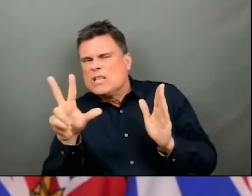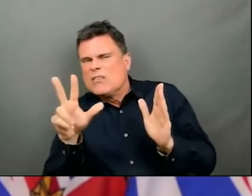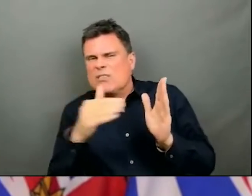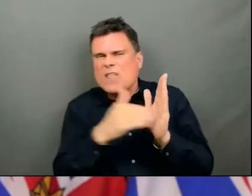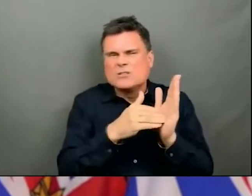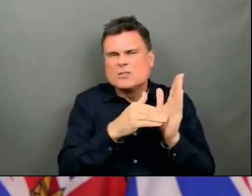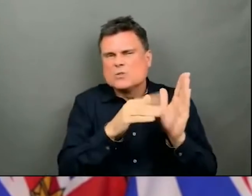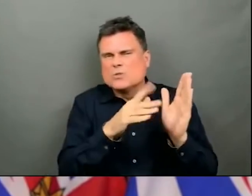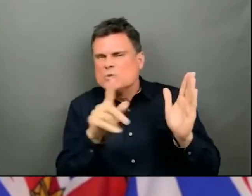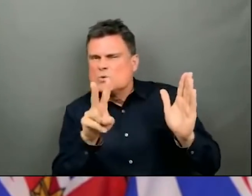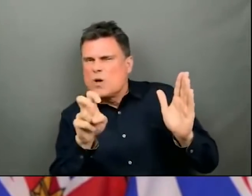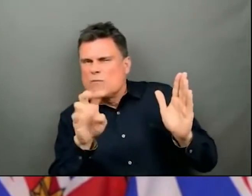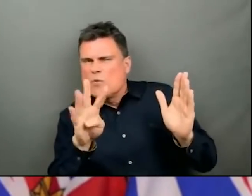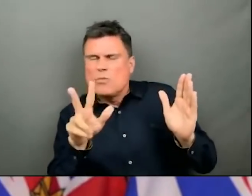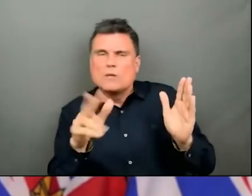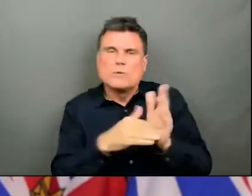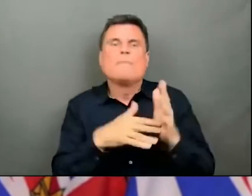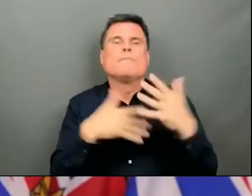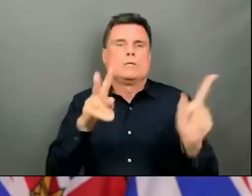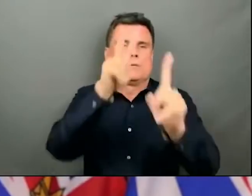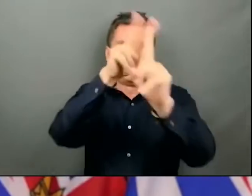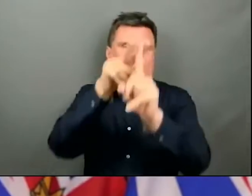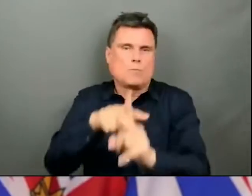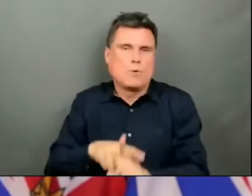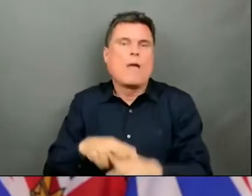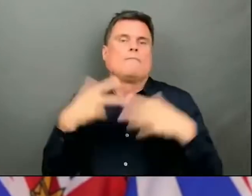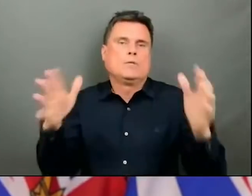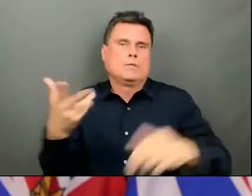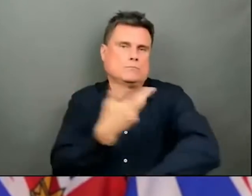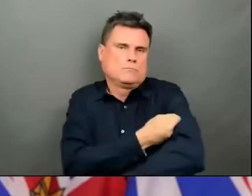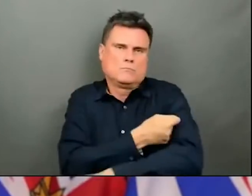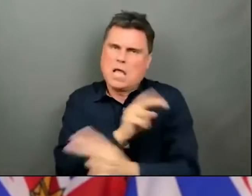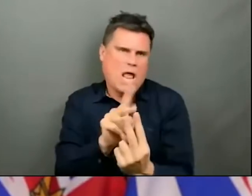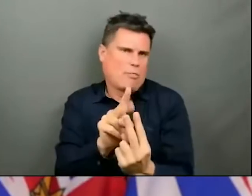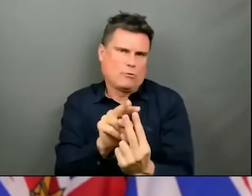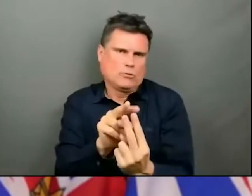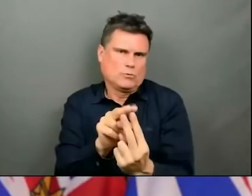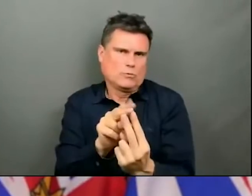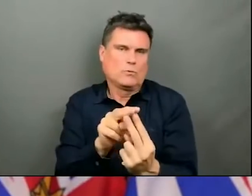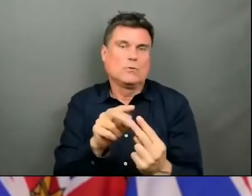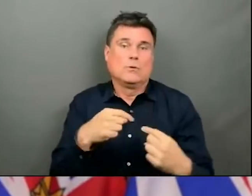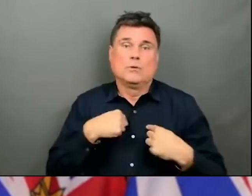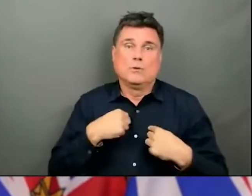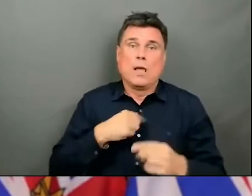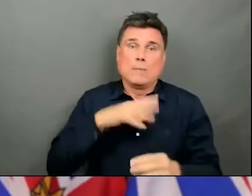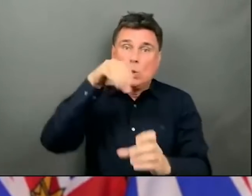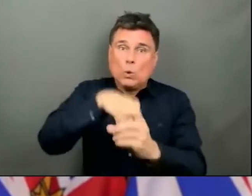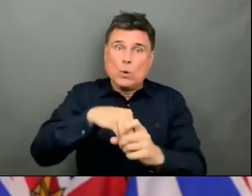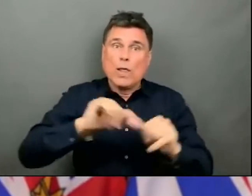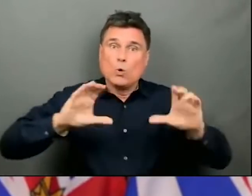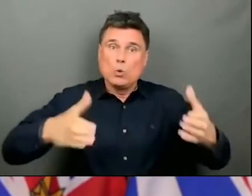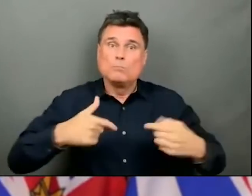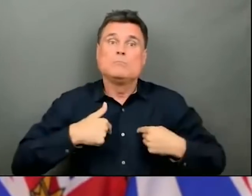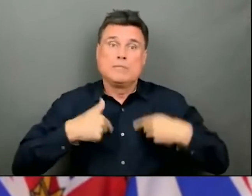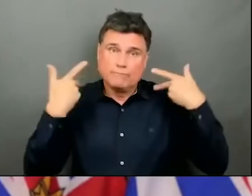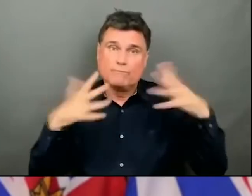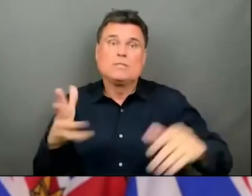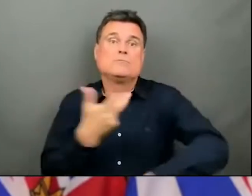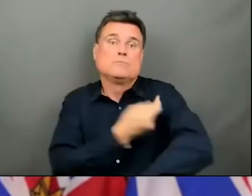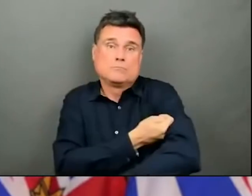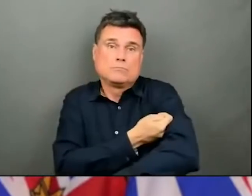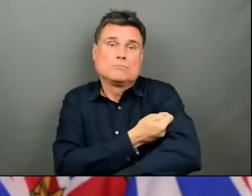appointments I would say to those, and that includes me, I received my vaccination at the Italian cultural center